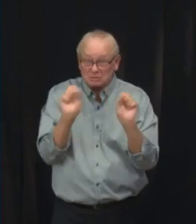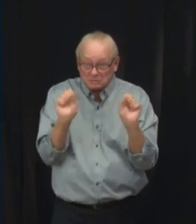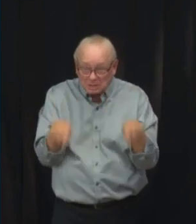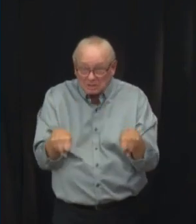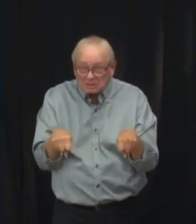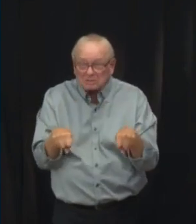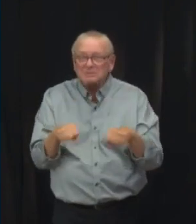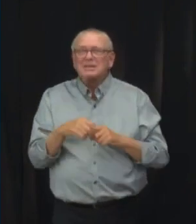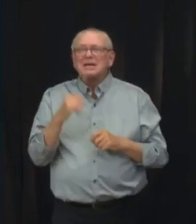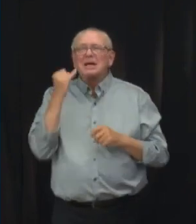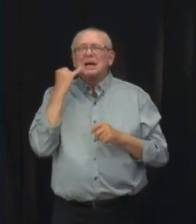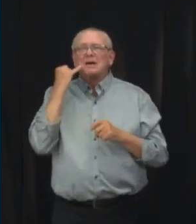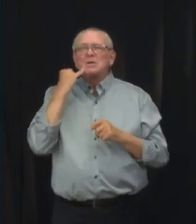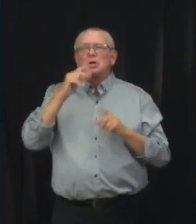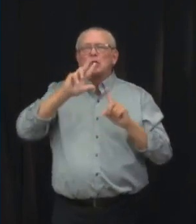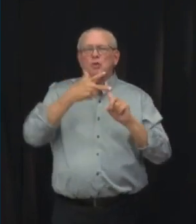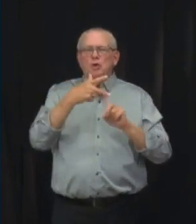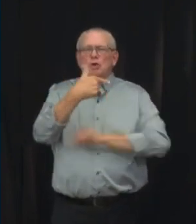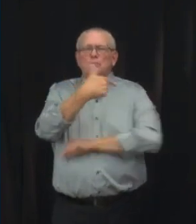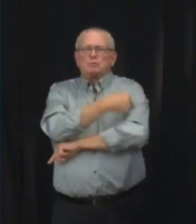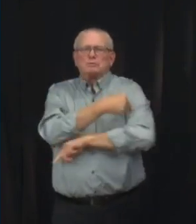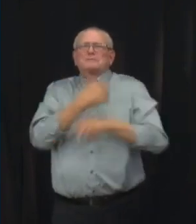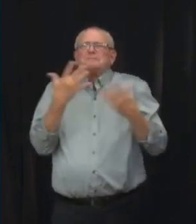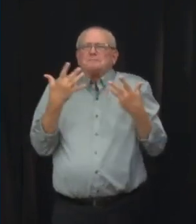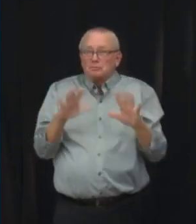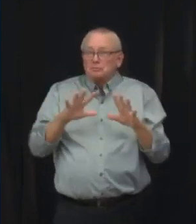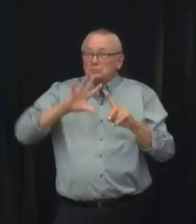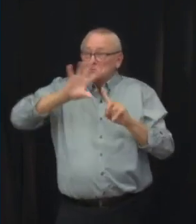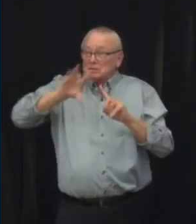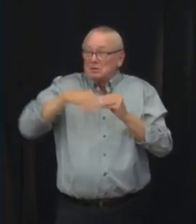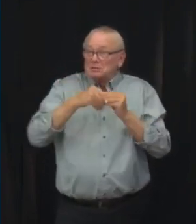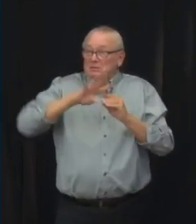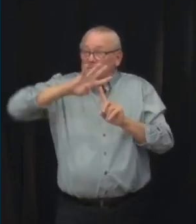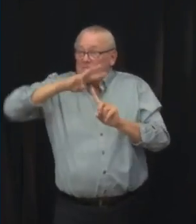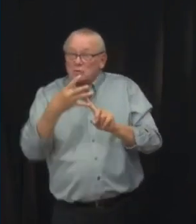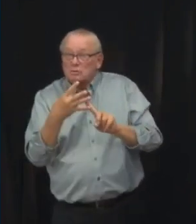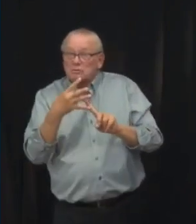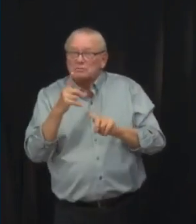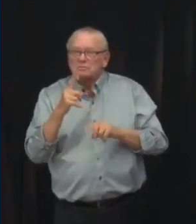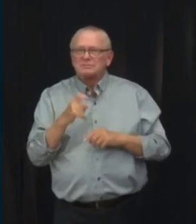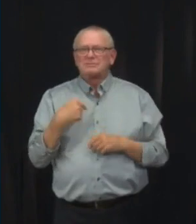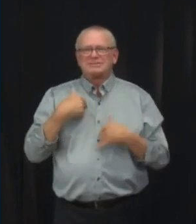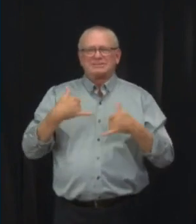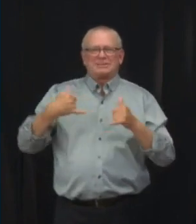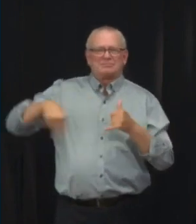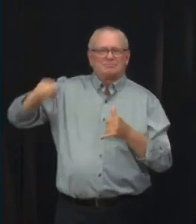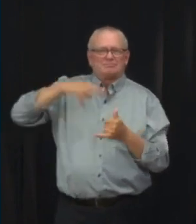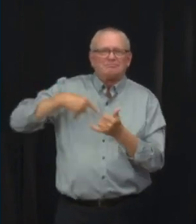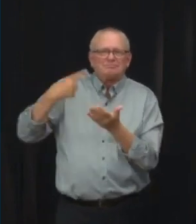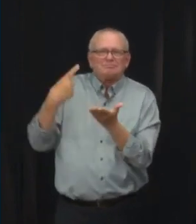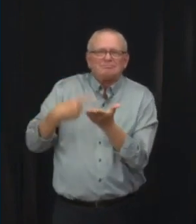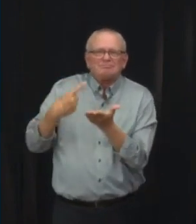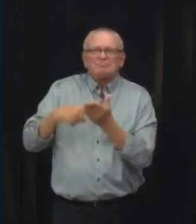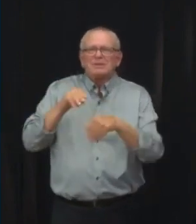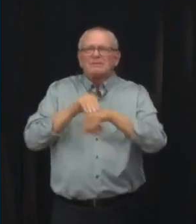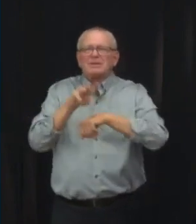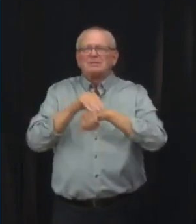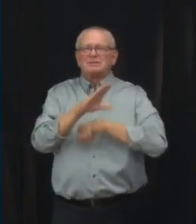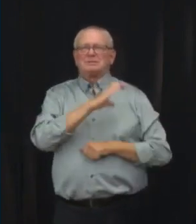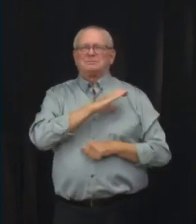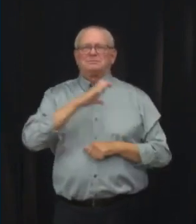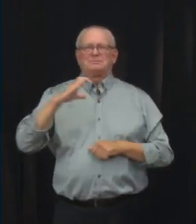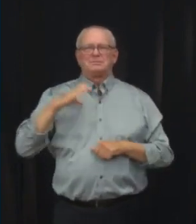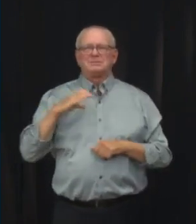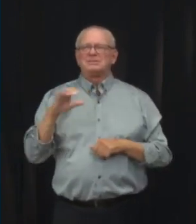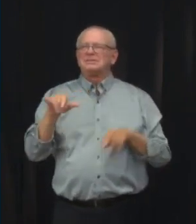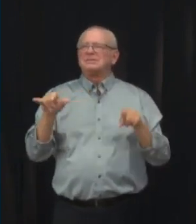have taken this question to our Alberta Advisory Committee on Immunization several times, and their advice so far is aligned with the National Advisory